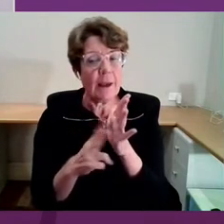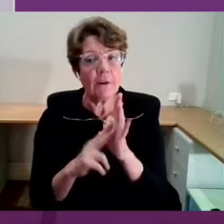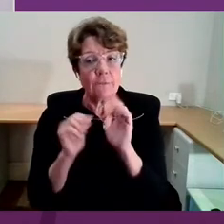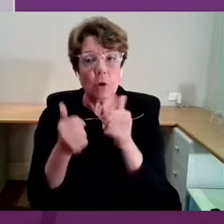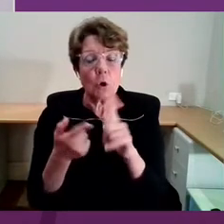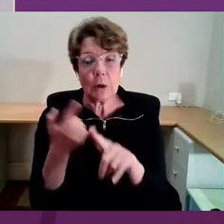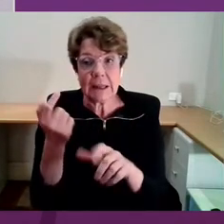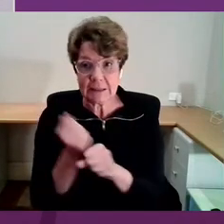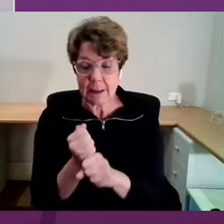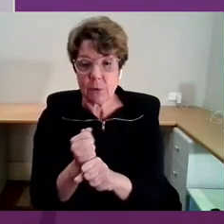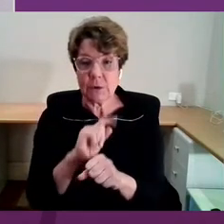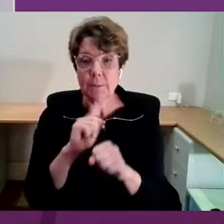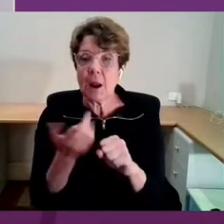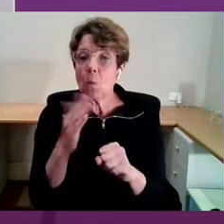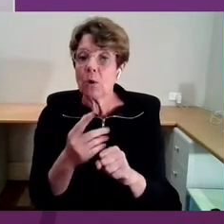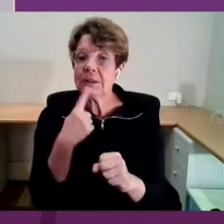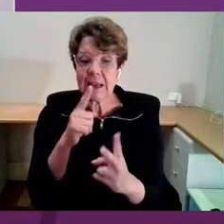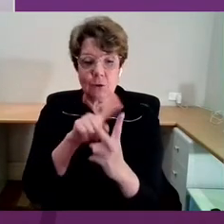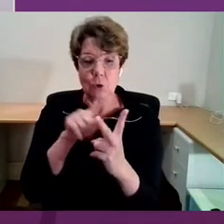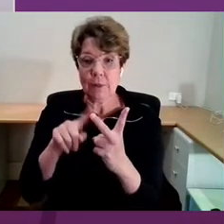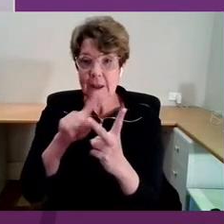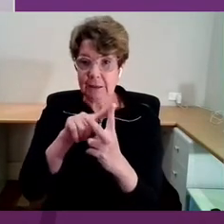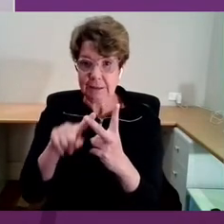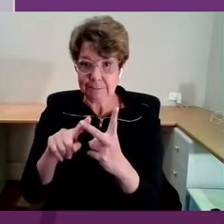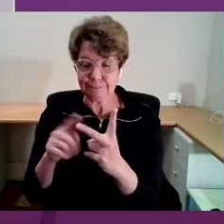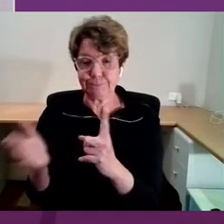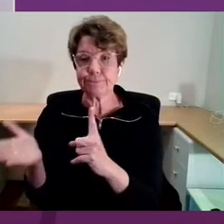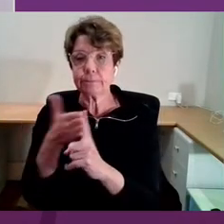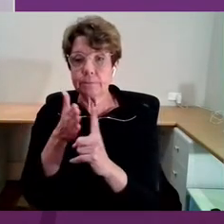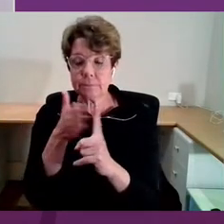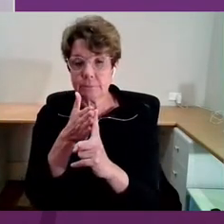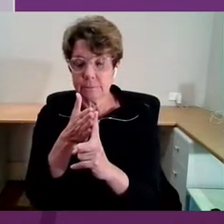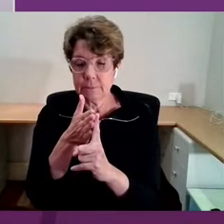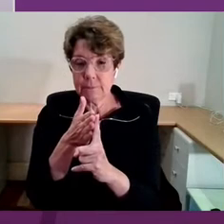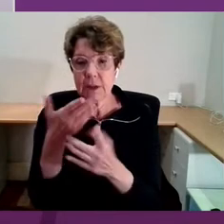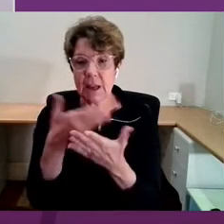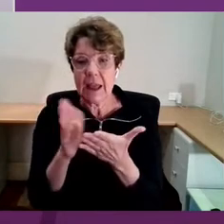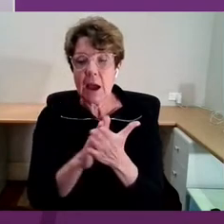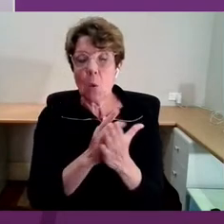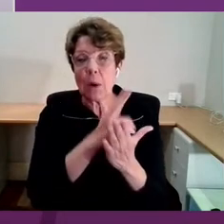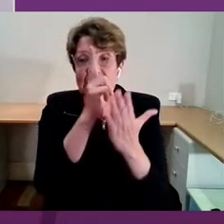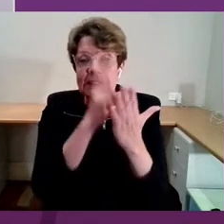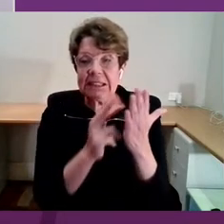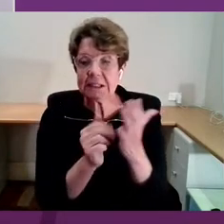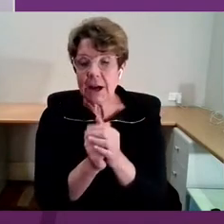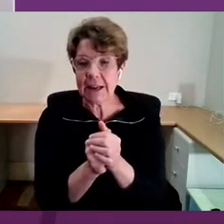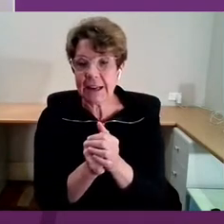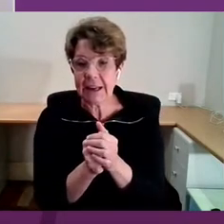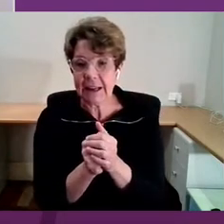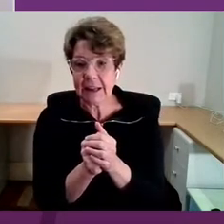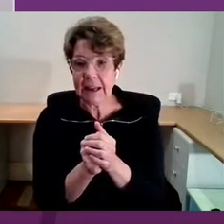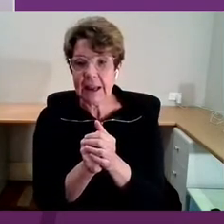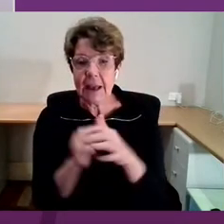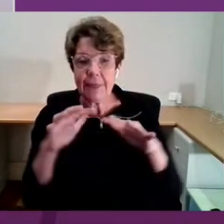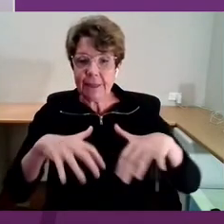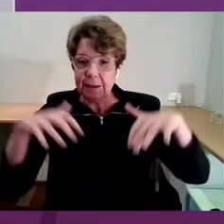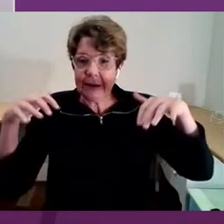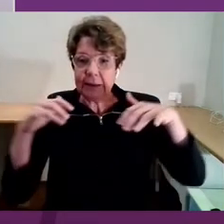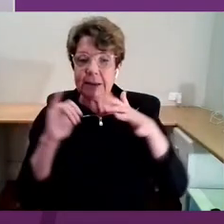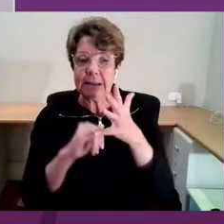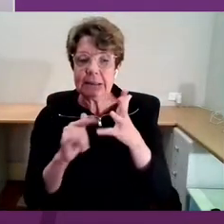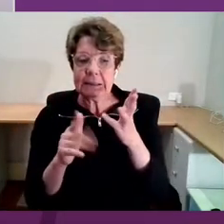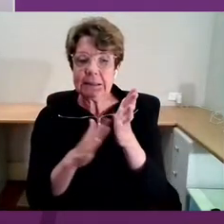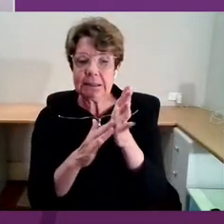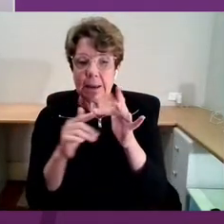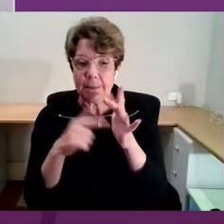two things. One is the way we are designing the summit we will have in Canberra early next year